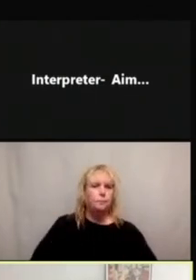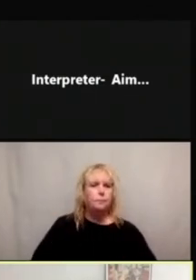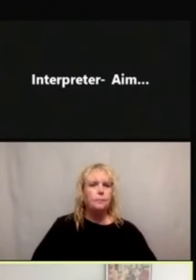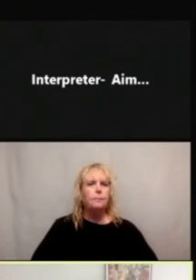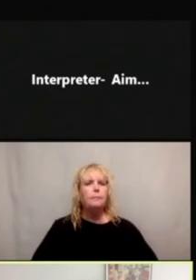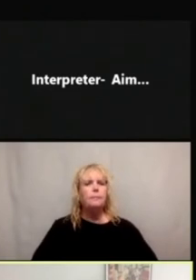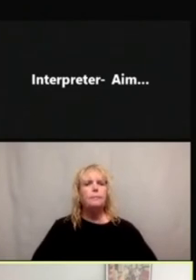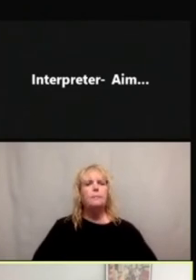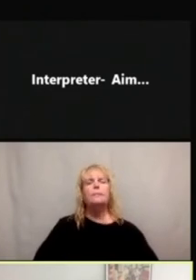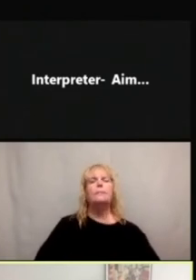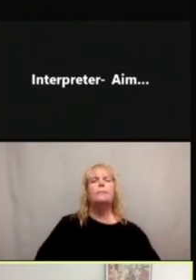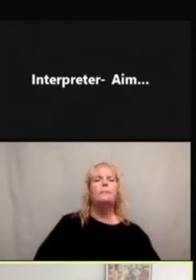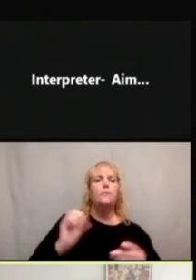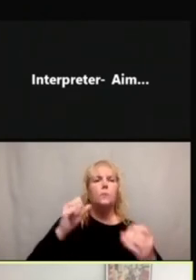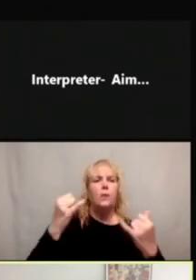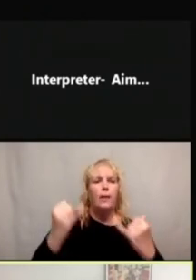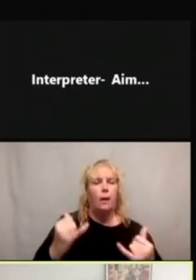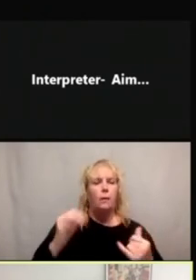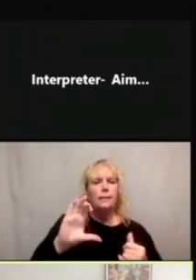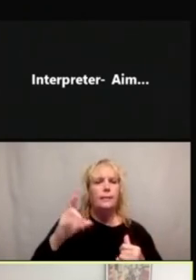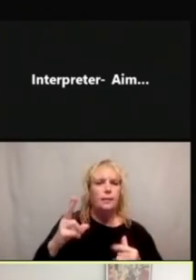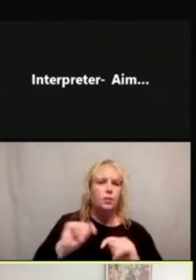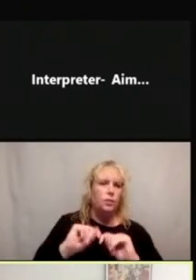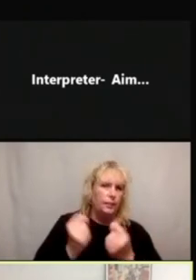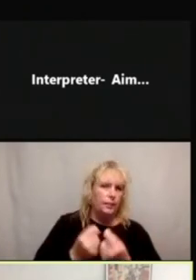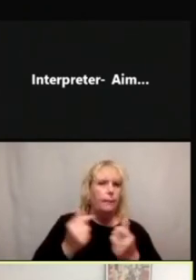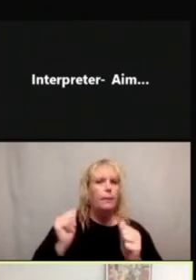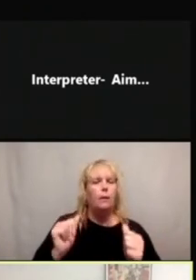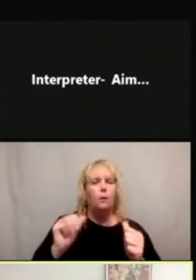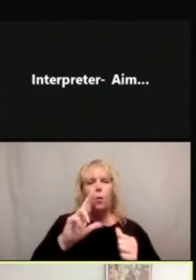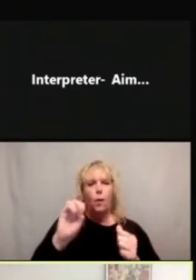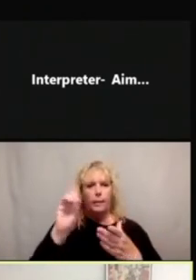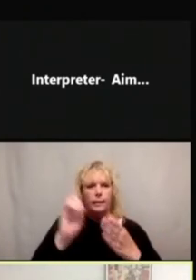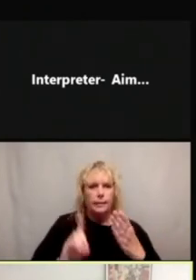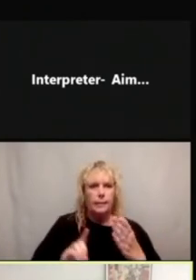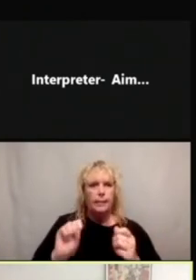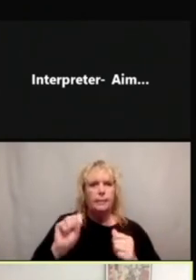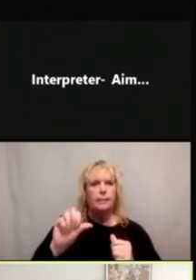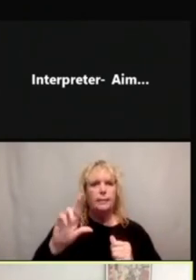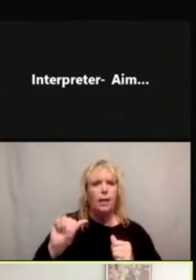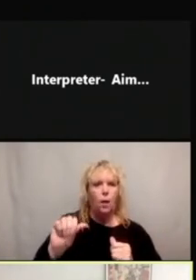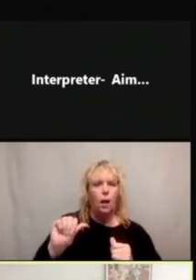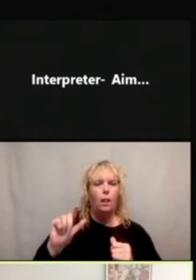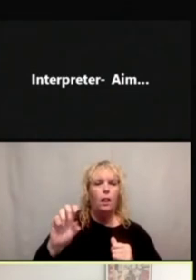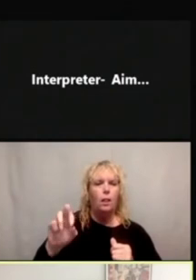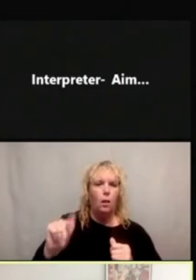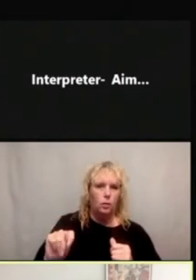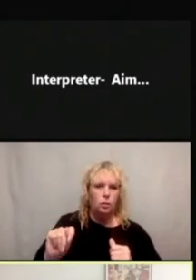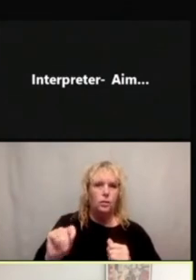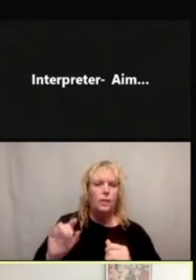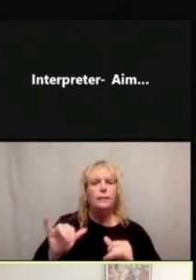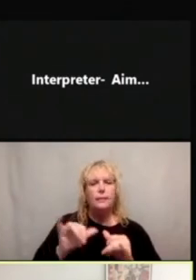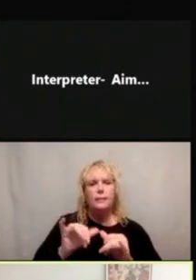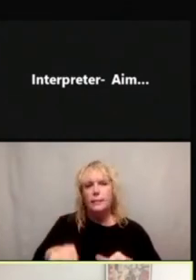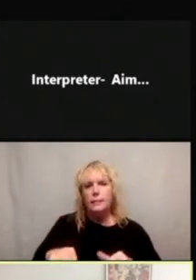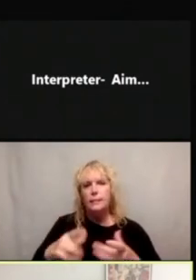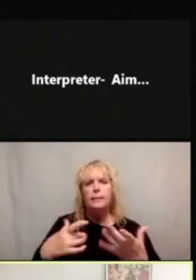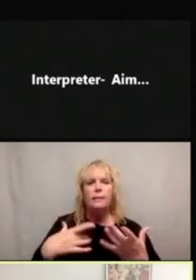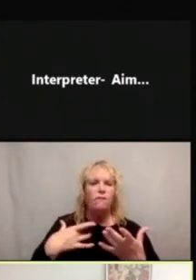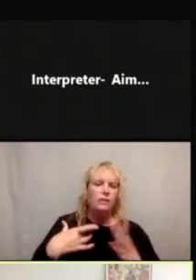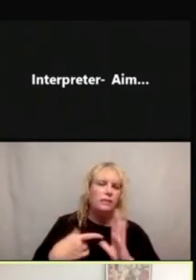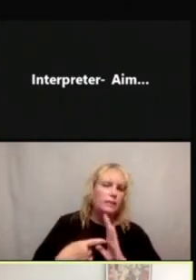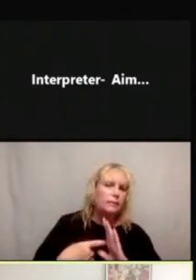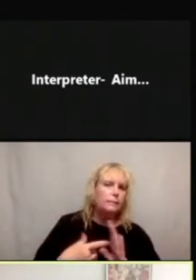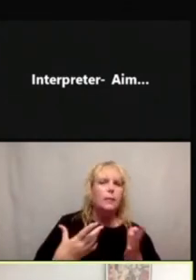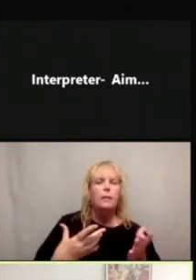So the CH team redesigned Sara Alert's symptom reporting flow, which is the process that consumers or people